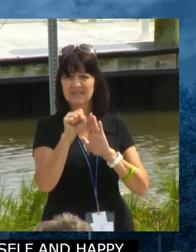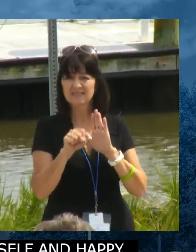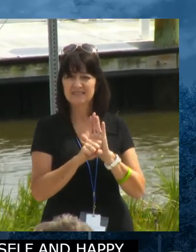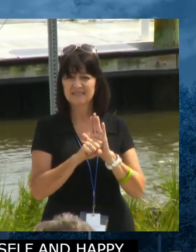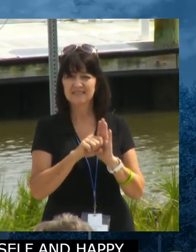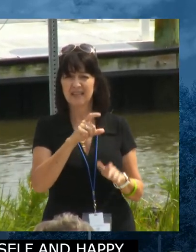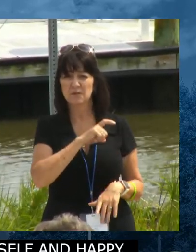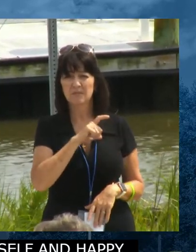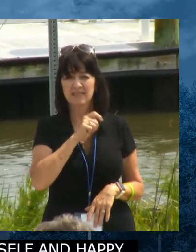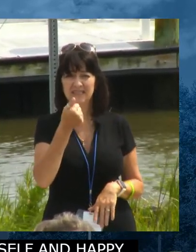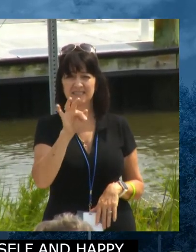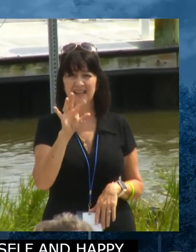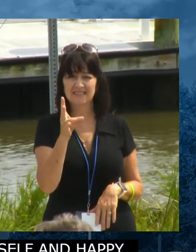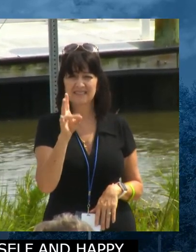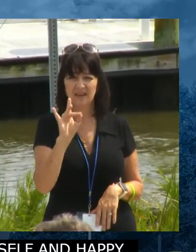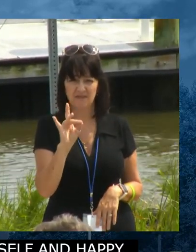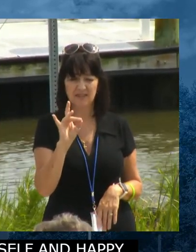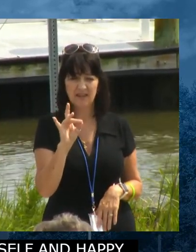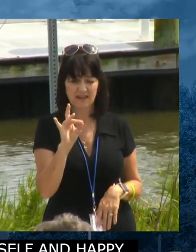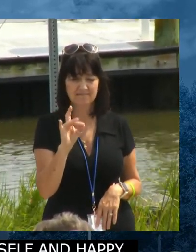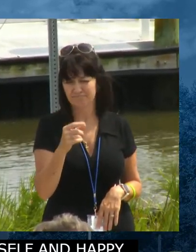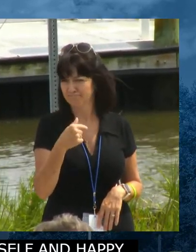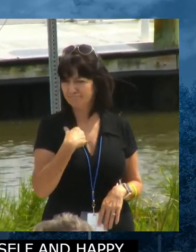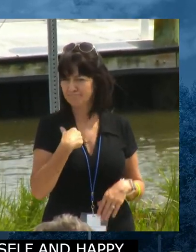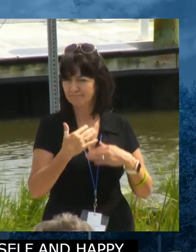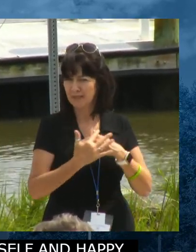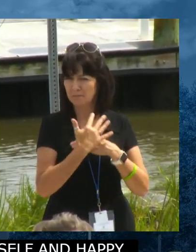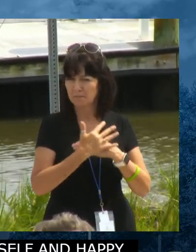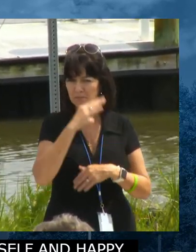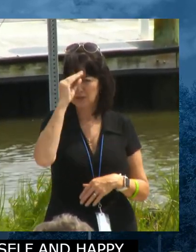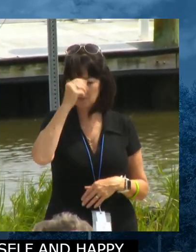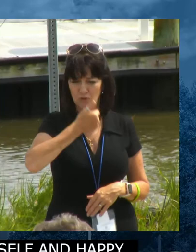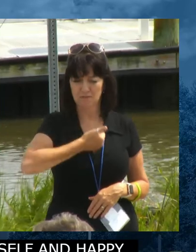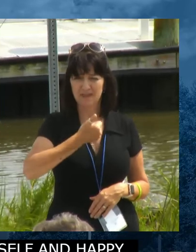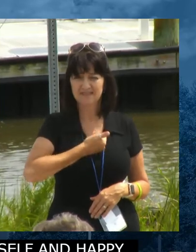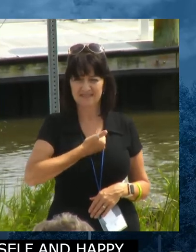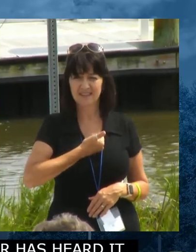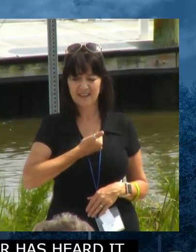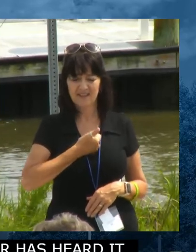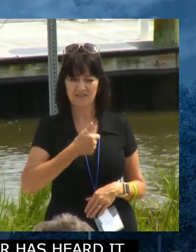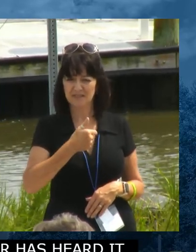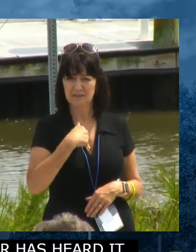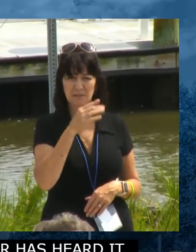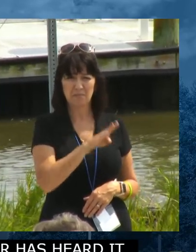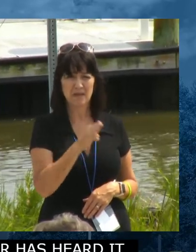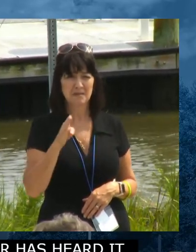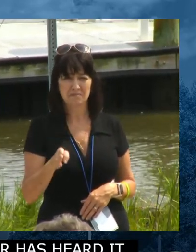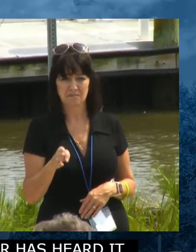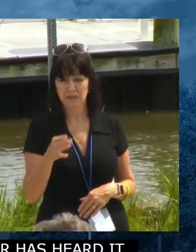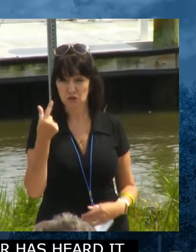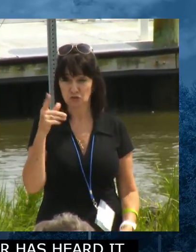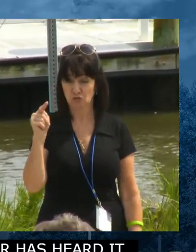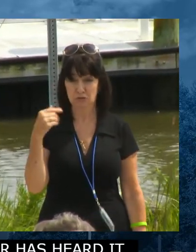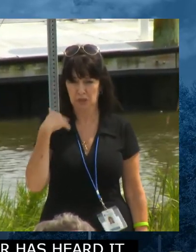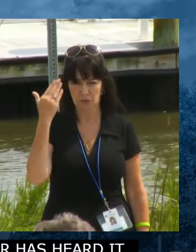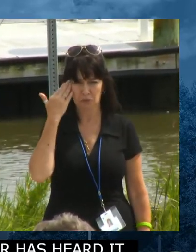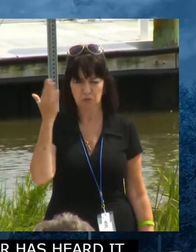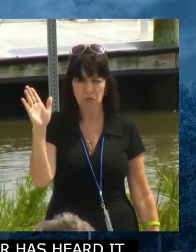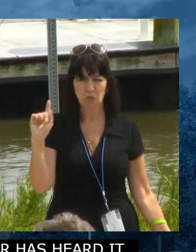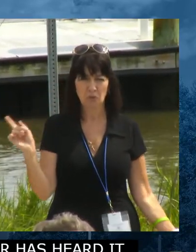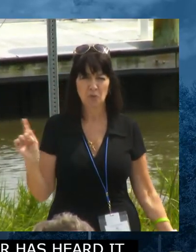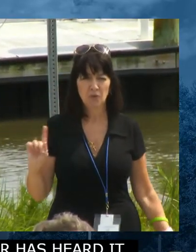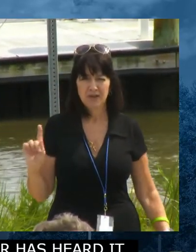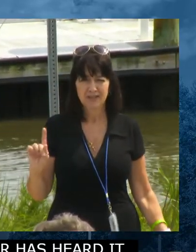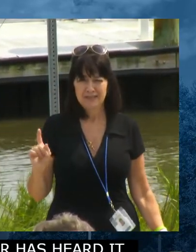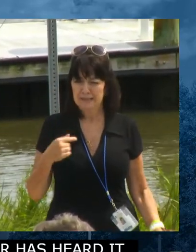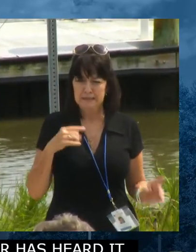signed me to Georgetown. And I was a beach boy. was from down around Ocean View, Bethany Beach area, and I didn't even know where Georgetown was hardly. I sure as